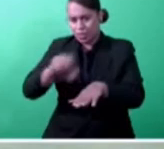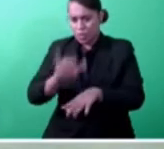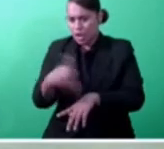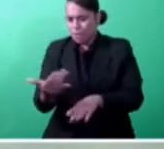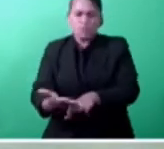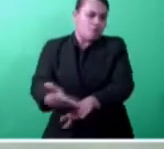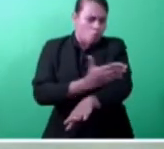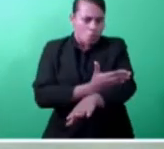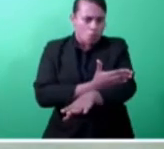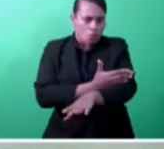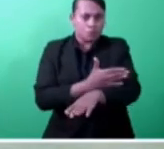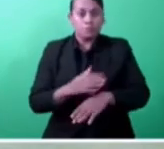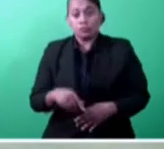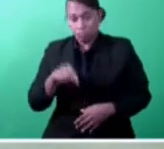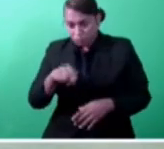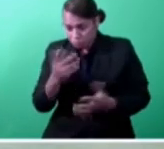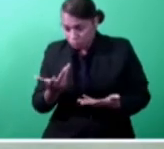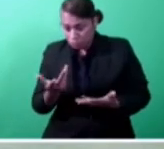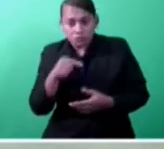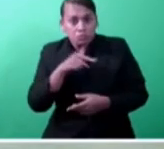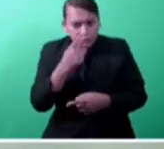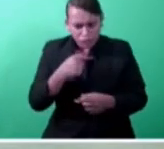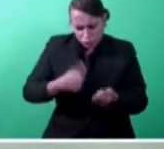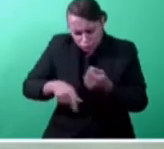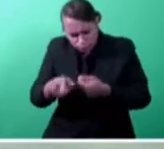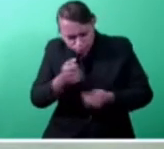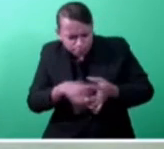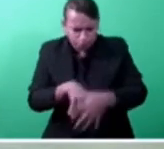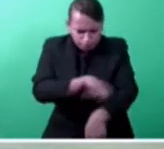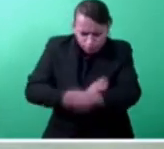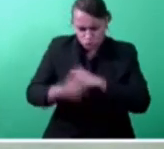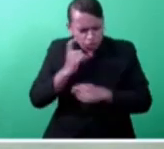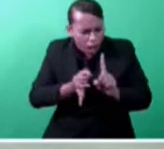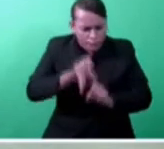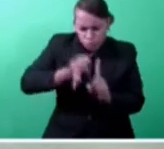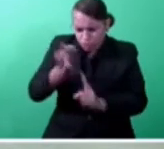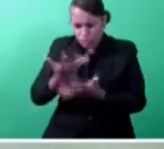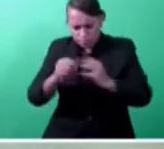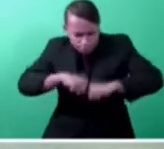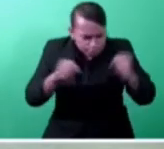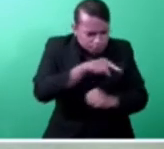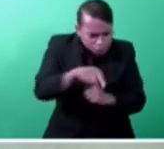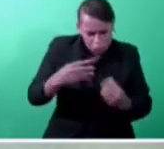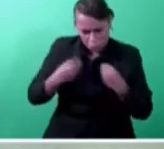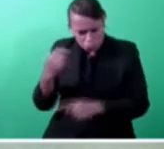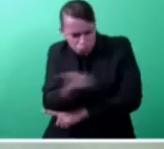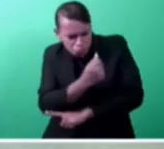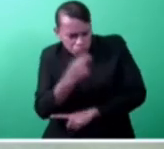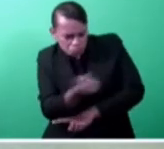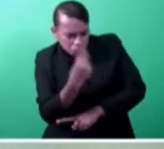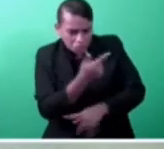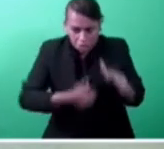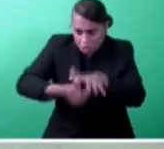Mr. Speaker, sir, in an effort to improve ease of doing business and business climate in Fiji, as of 1 January